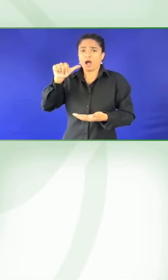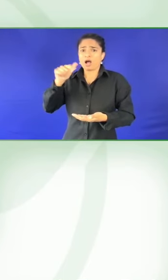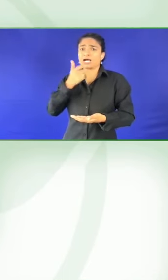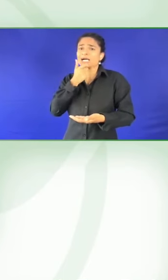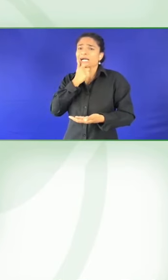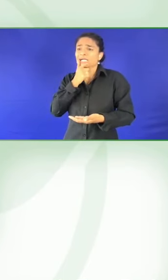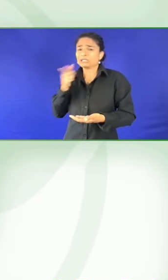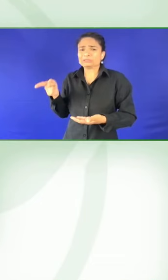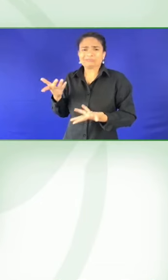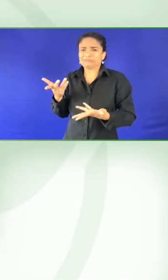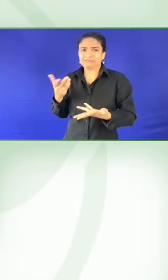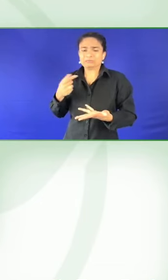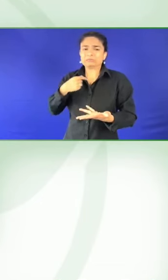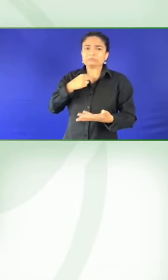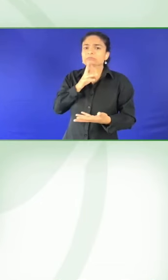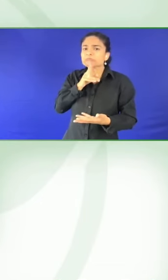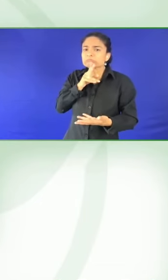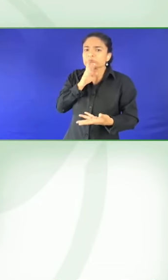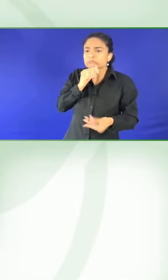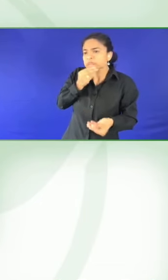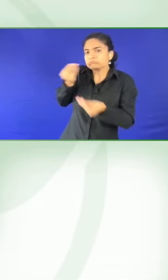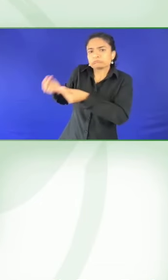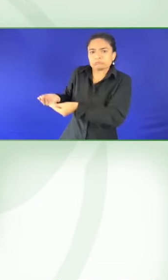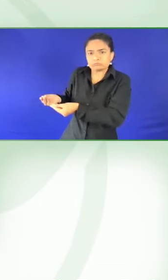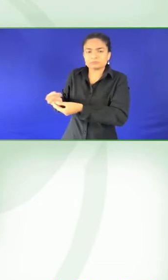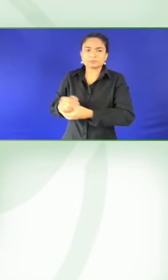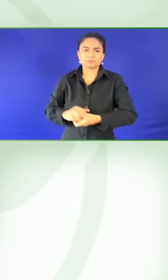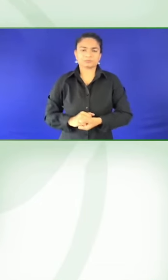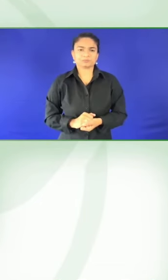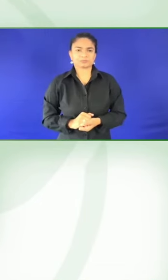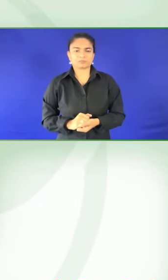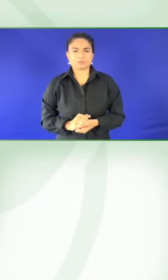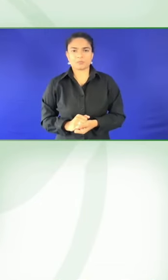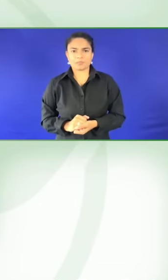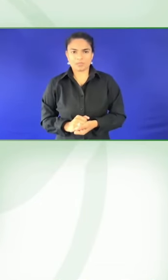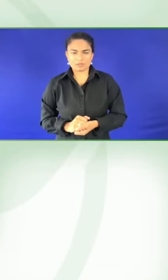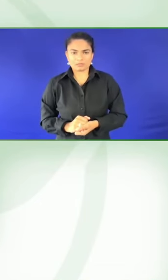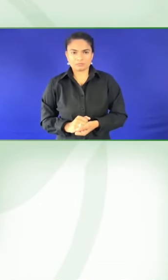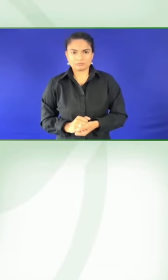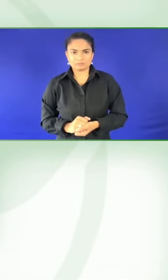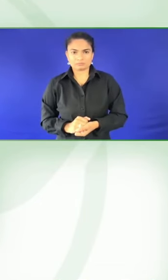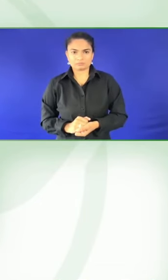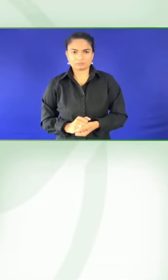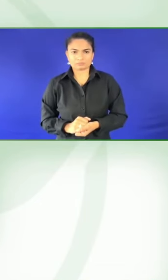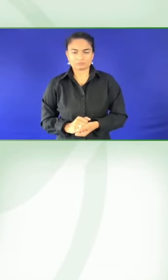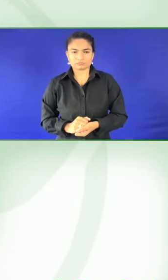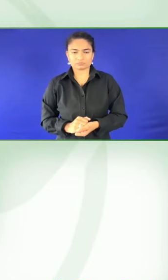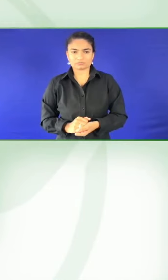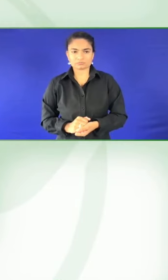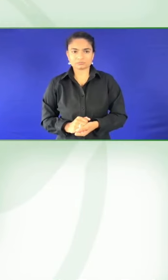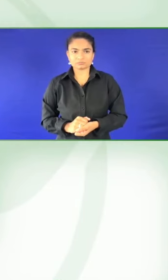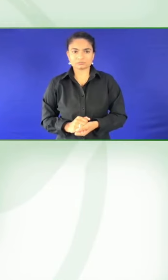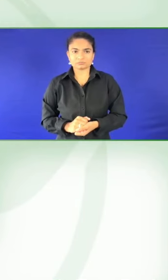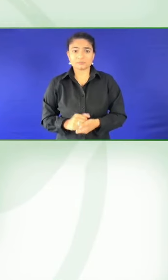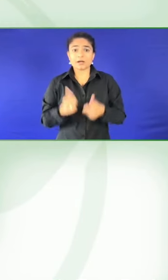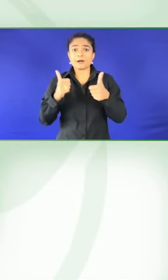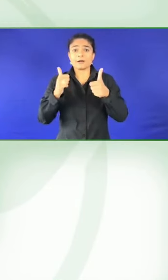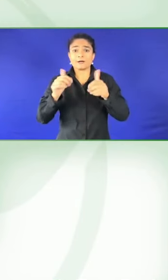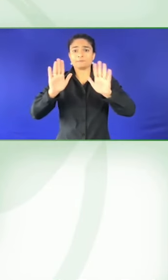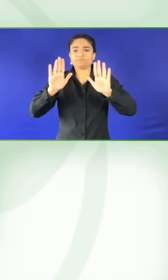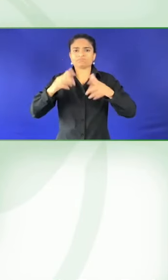culture for you as an organization. How important is it to you in a connected world to preserve